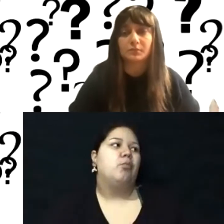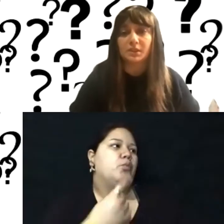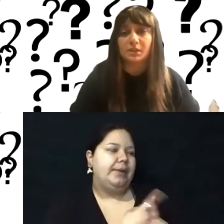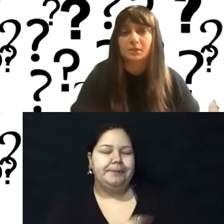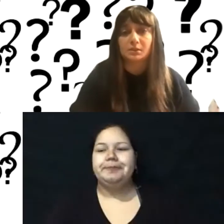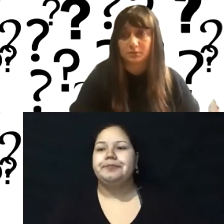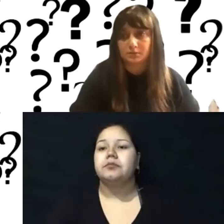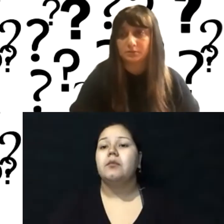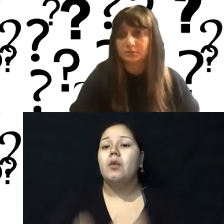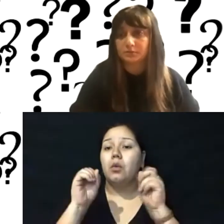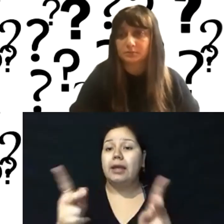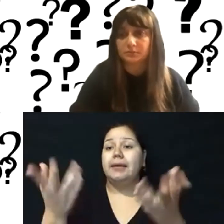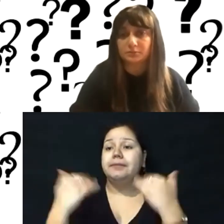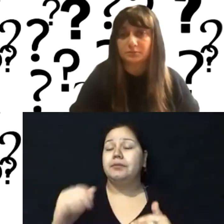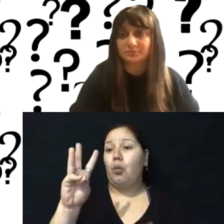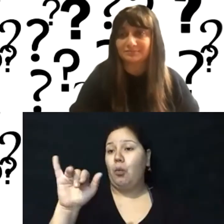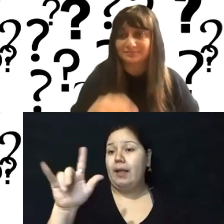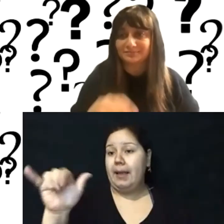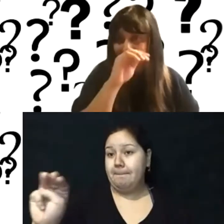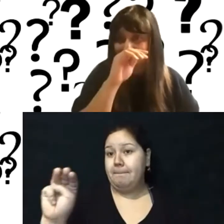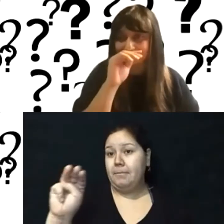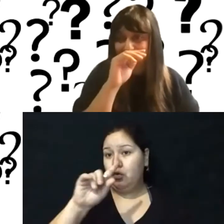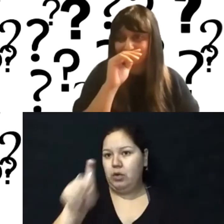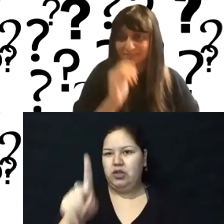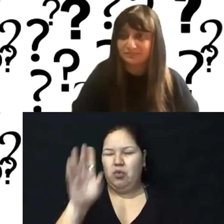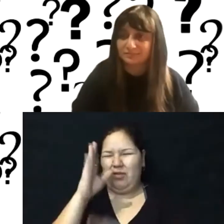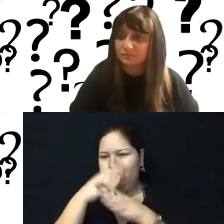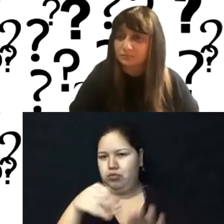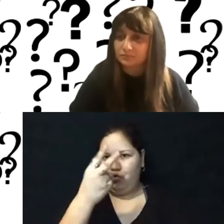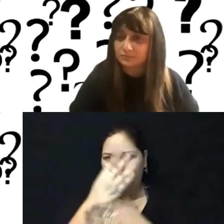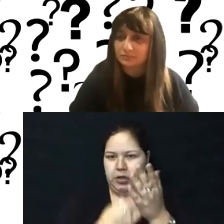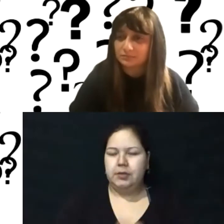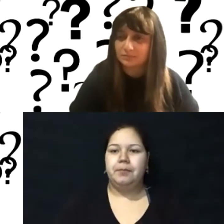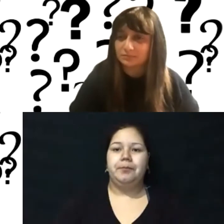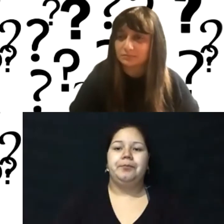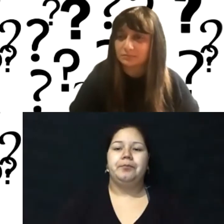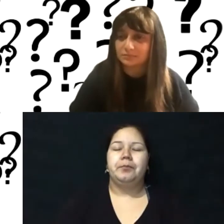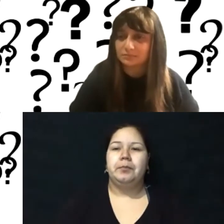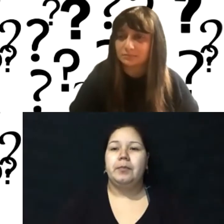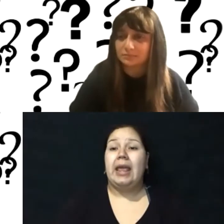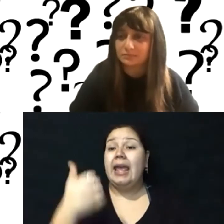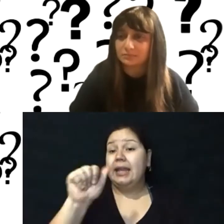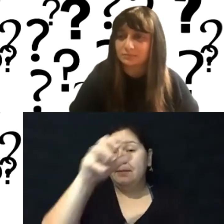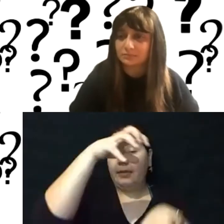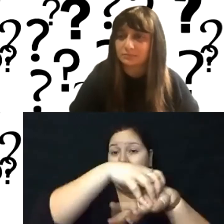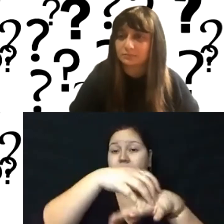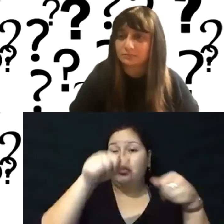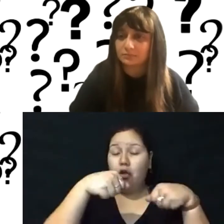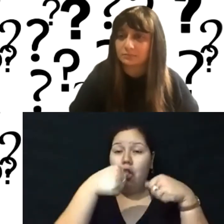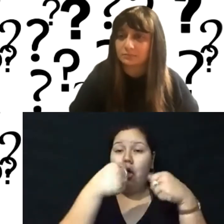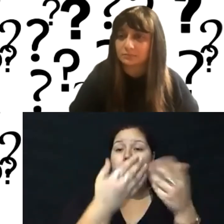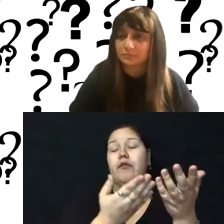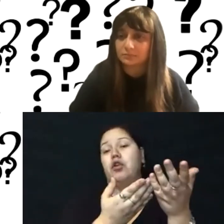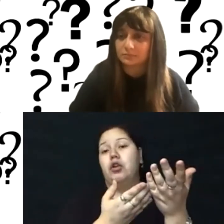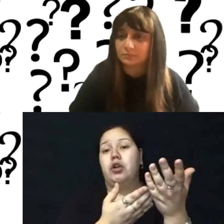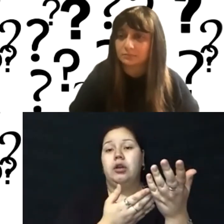We're going to go now into William's question. I'm going to try and read the two parts, any notable platforms at this point, offering innovations available in the trends towards